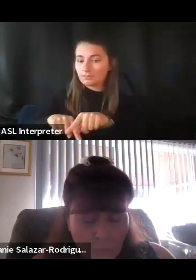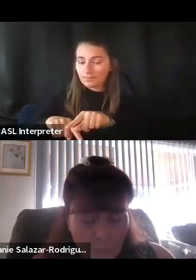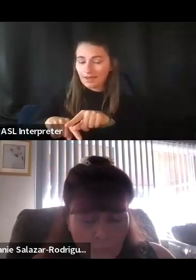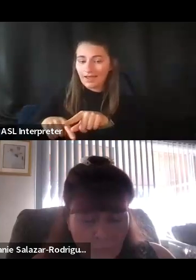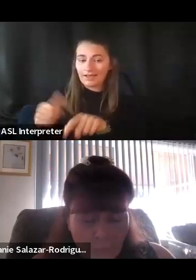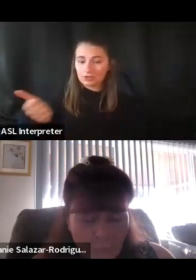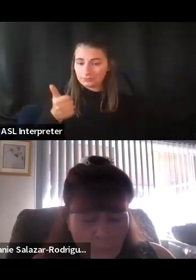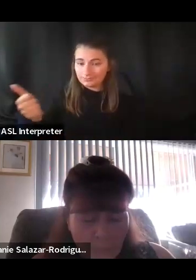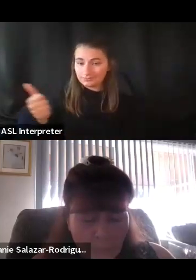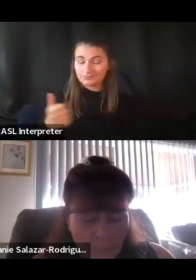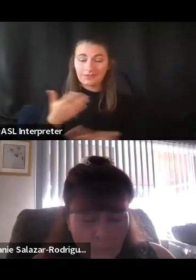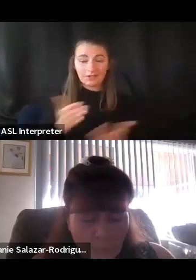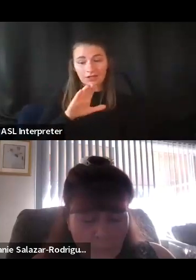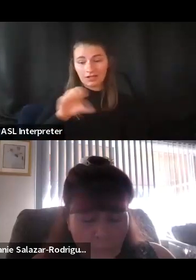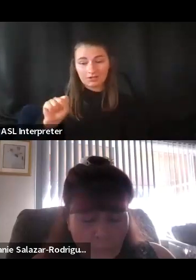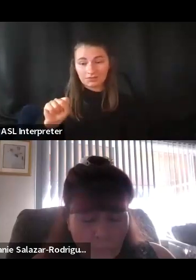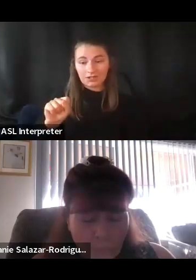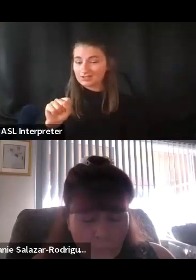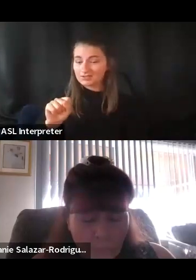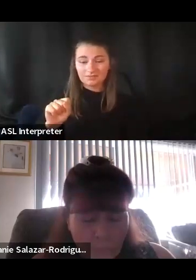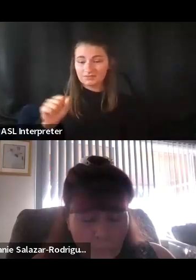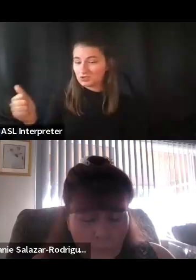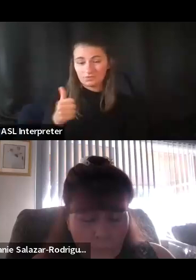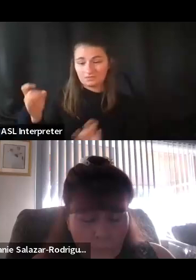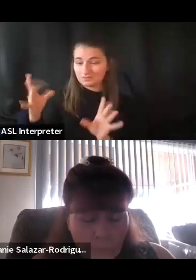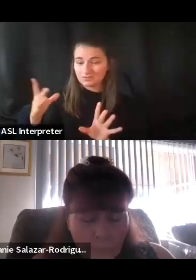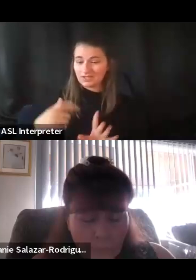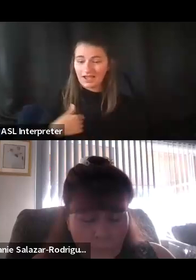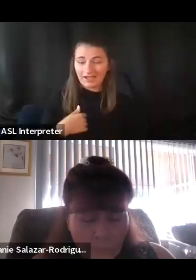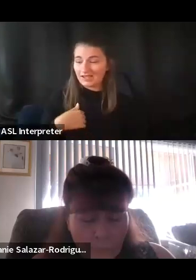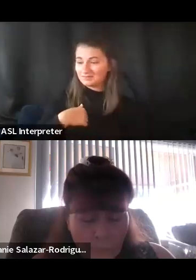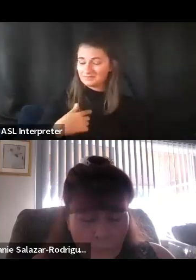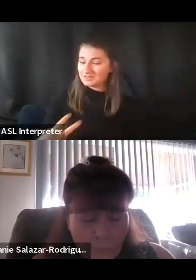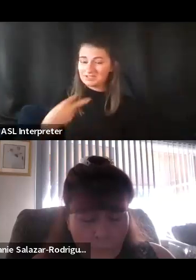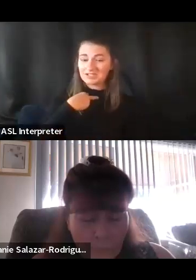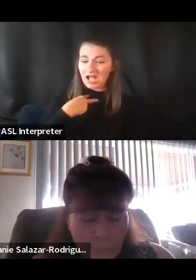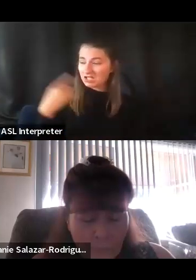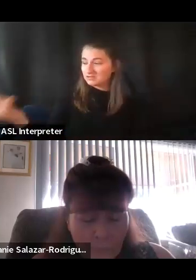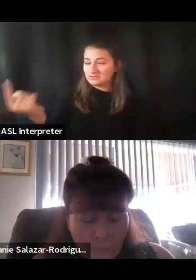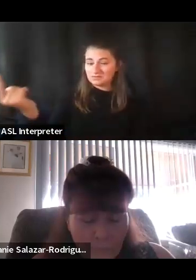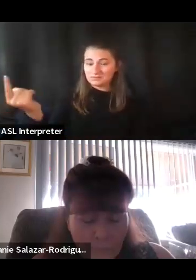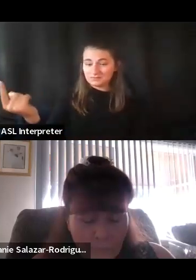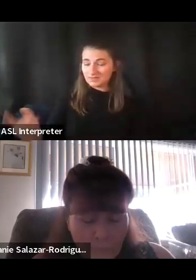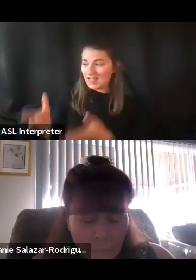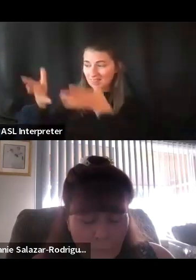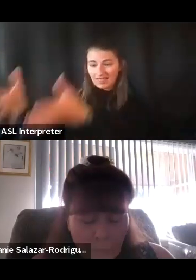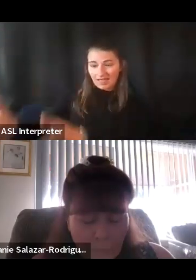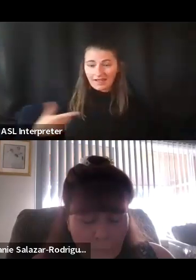so good. You know, I get stranded. I get left. I get forgotten.